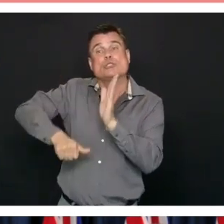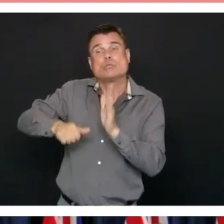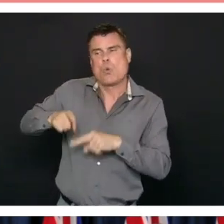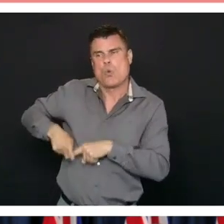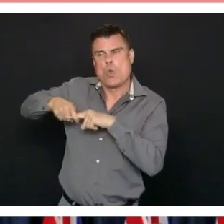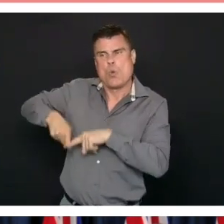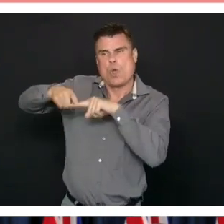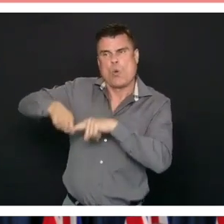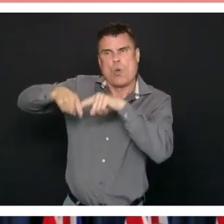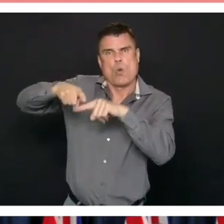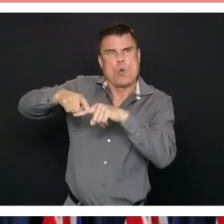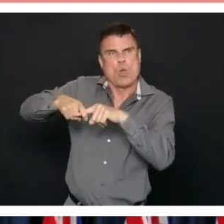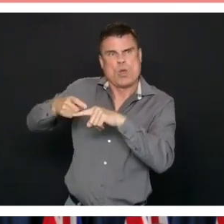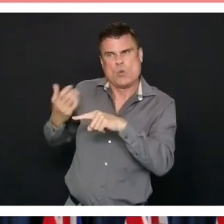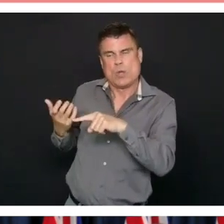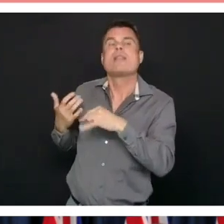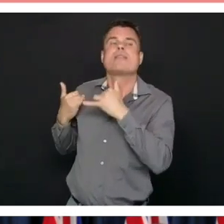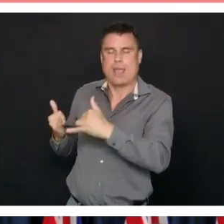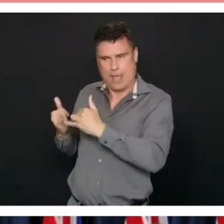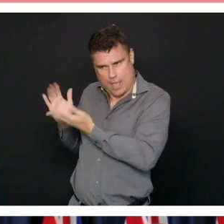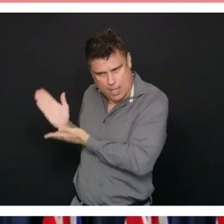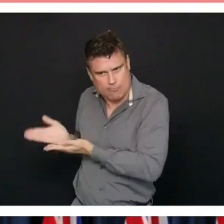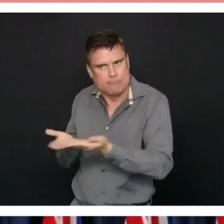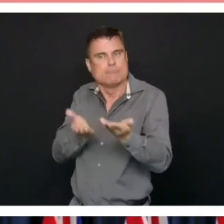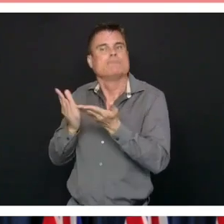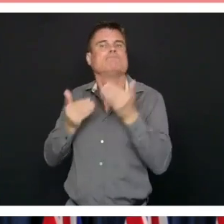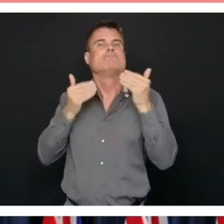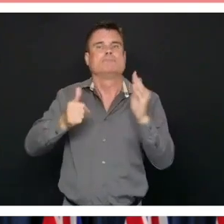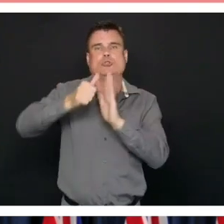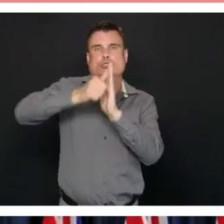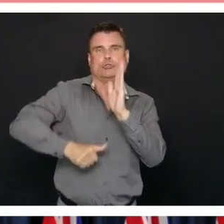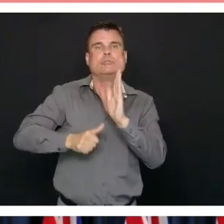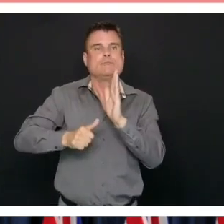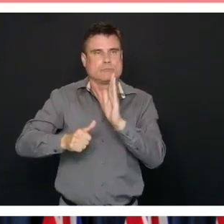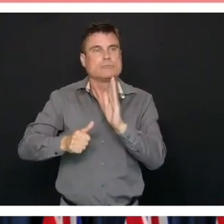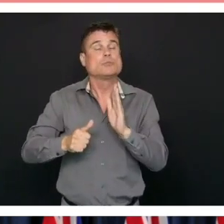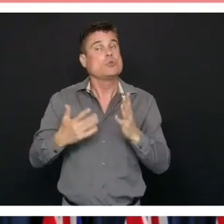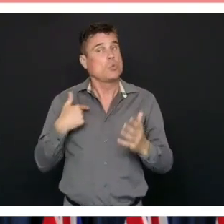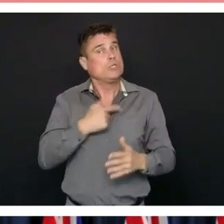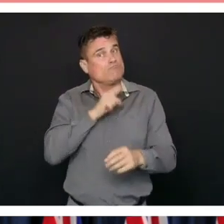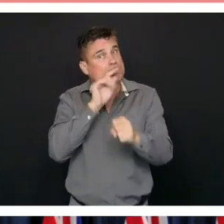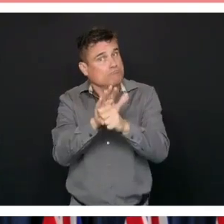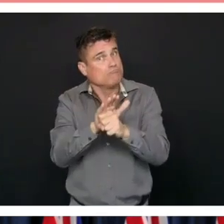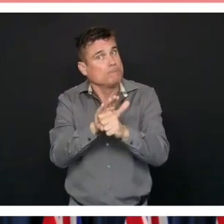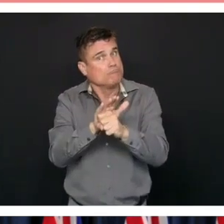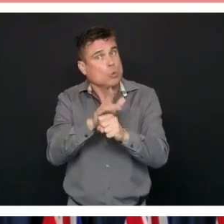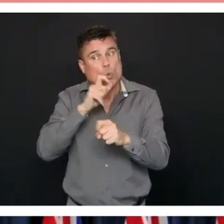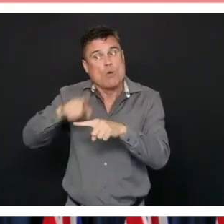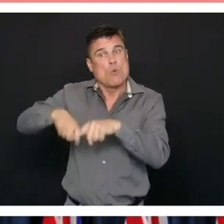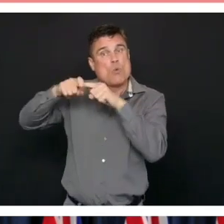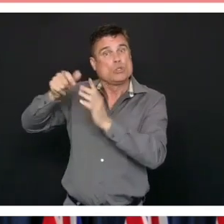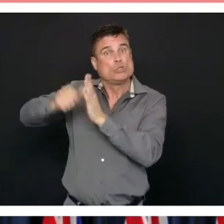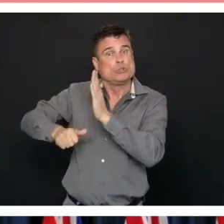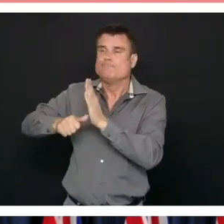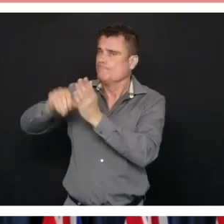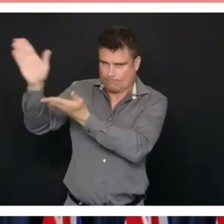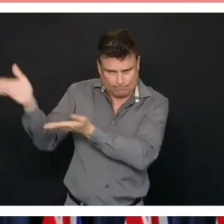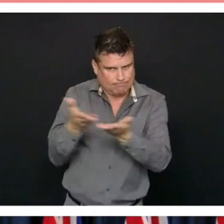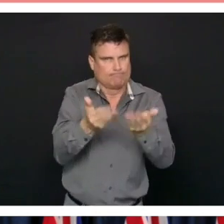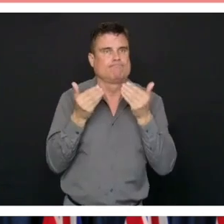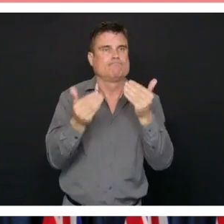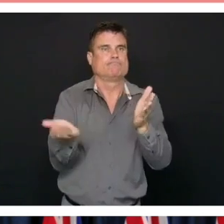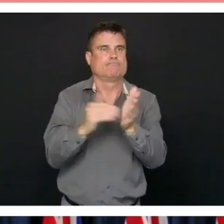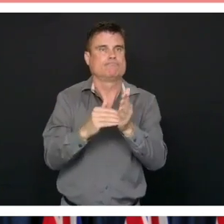caused by COVID-19 in the coming months and years. All patients needing surgery